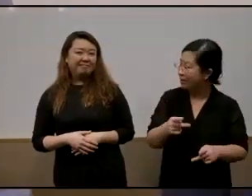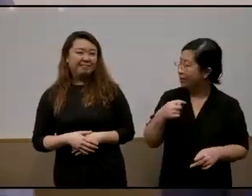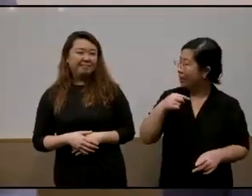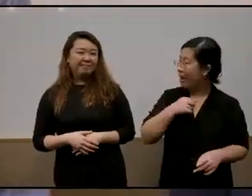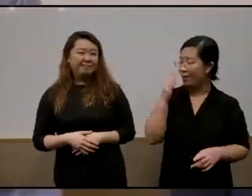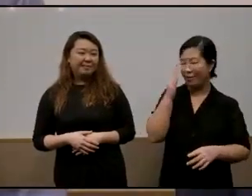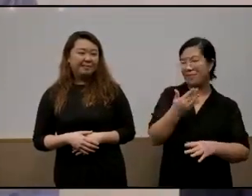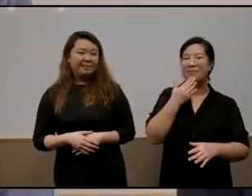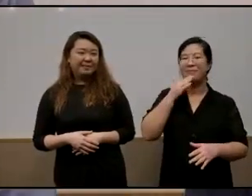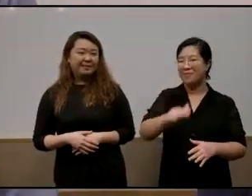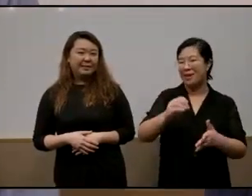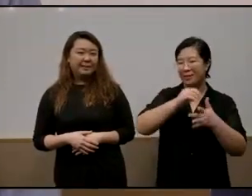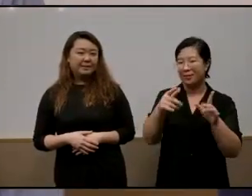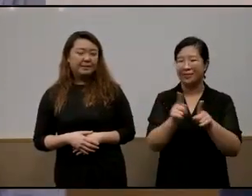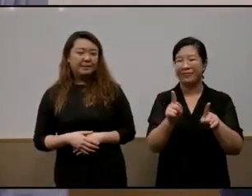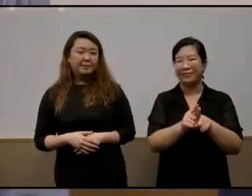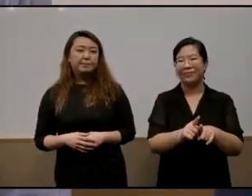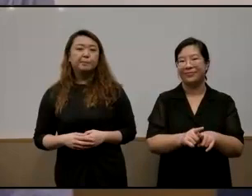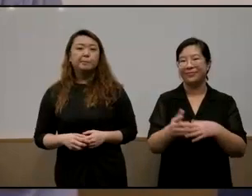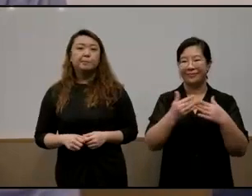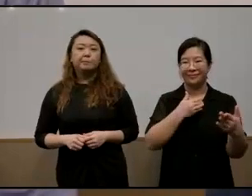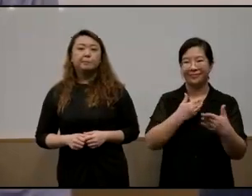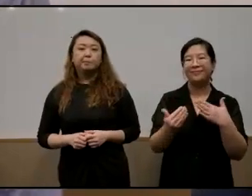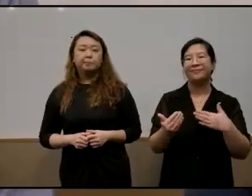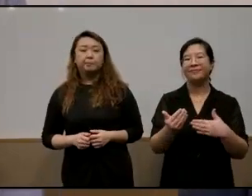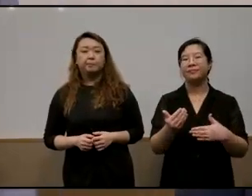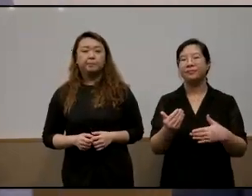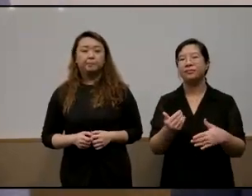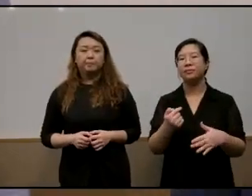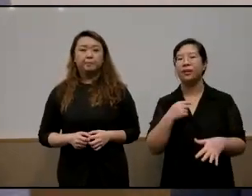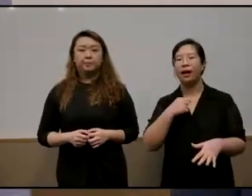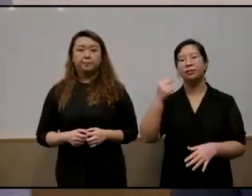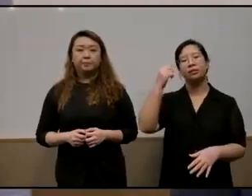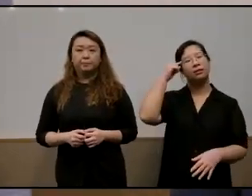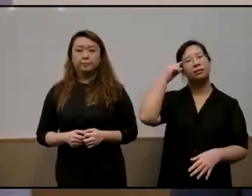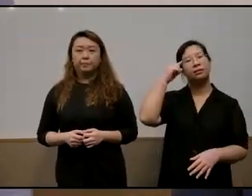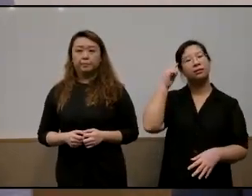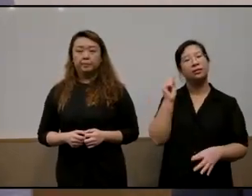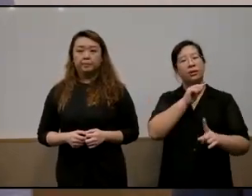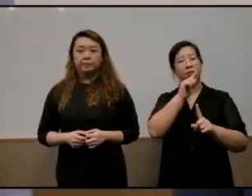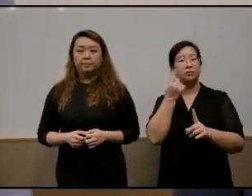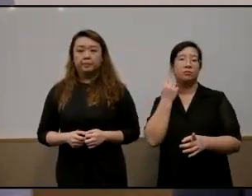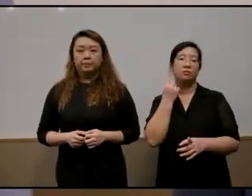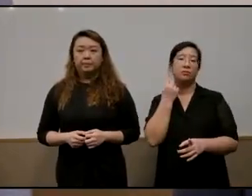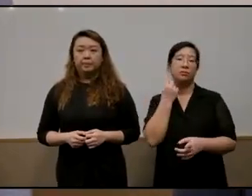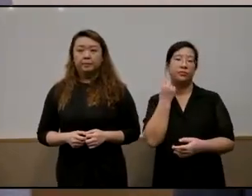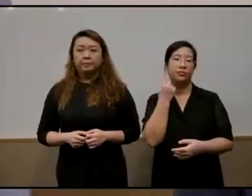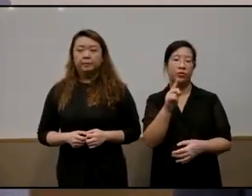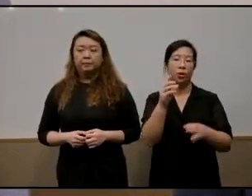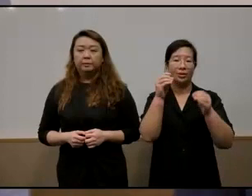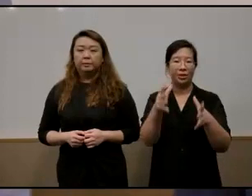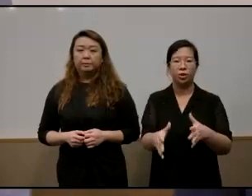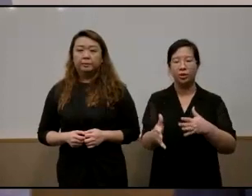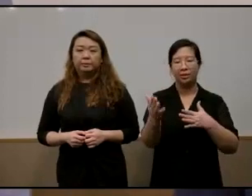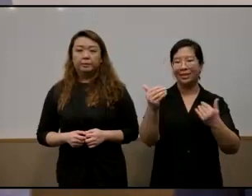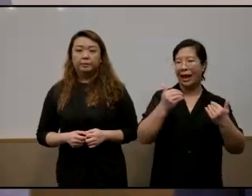i think that when it comes to teachers having a balanced